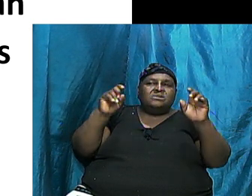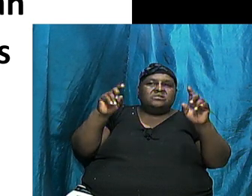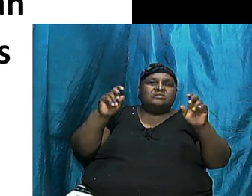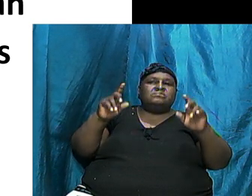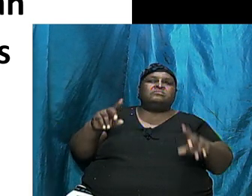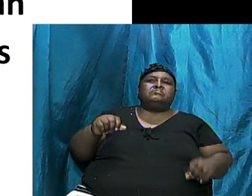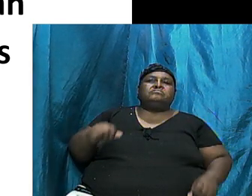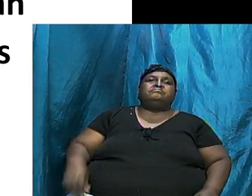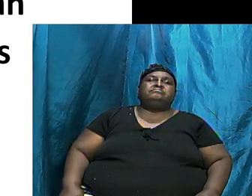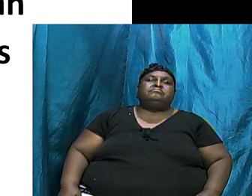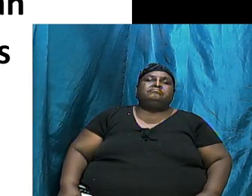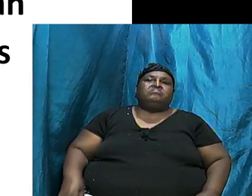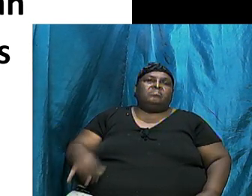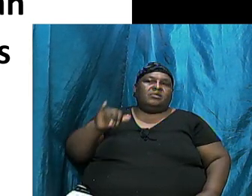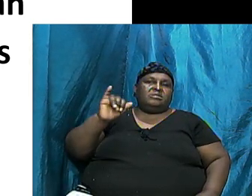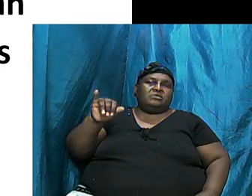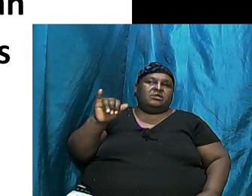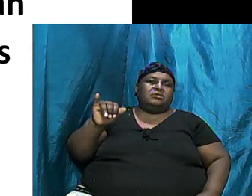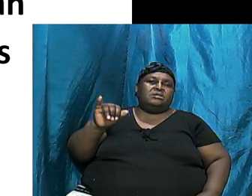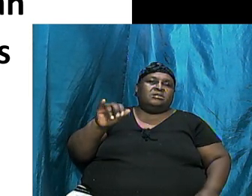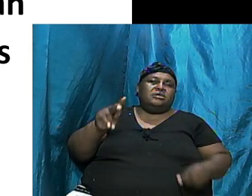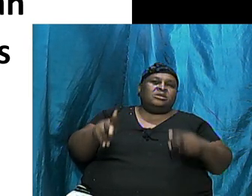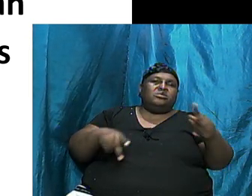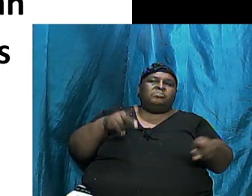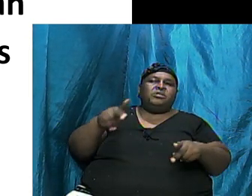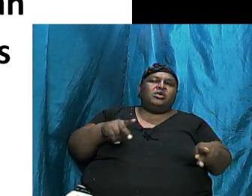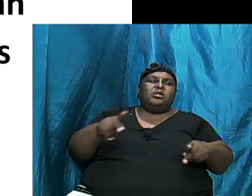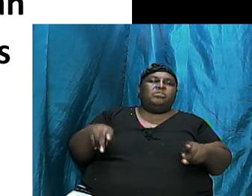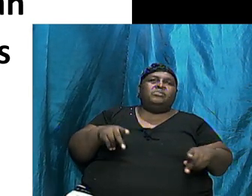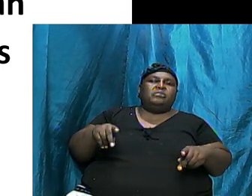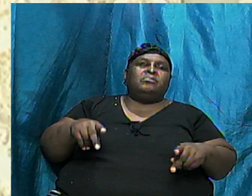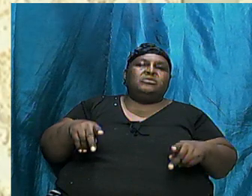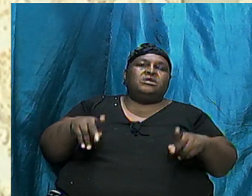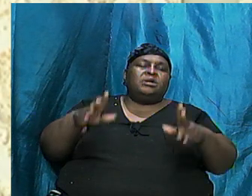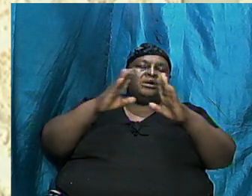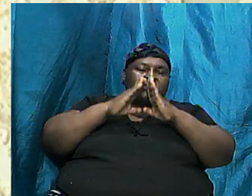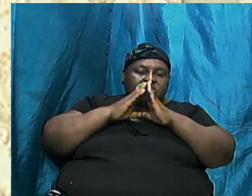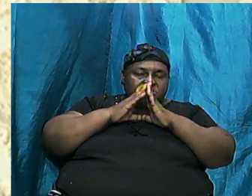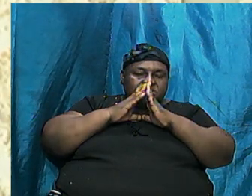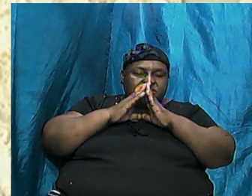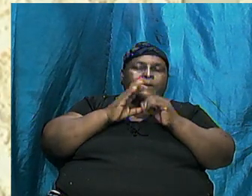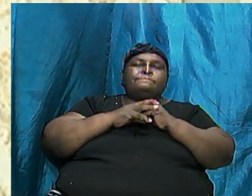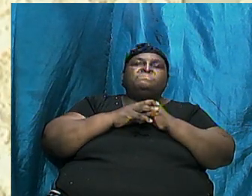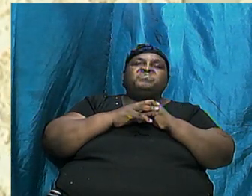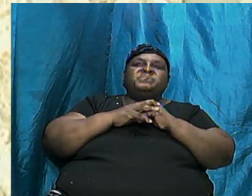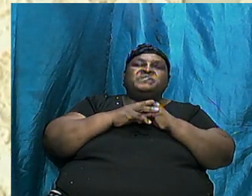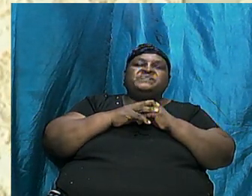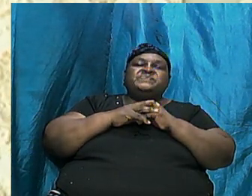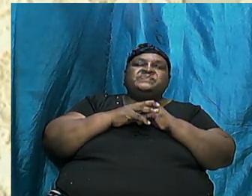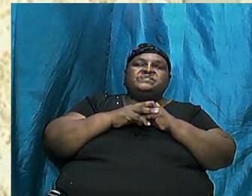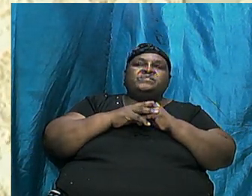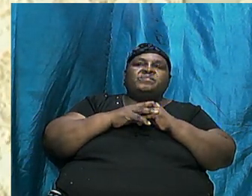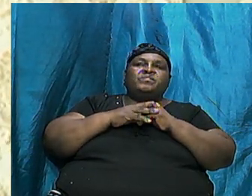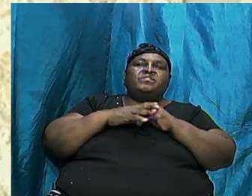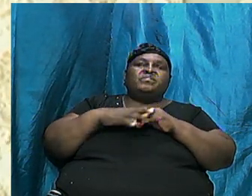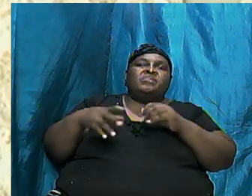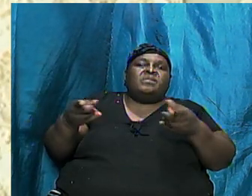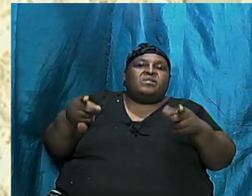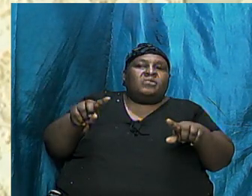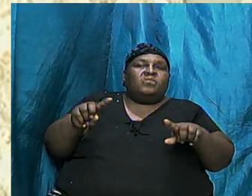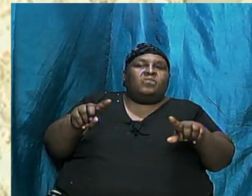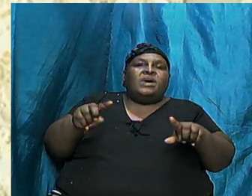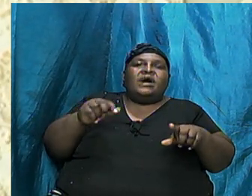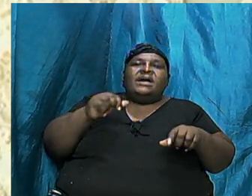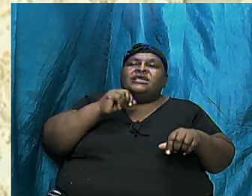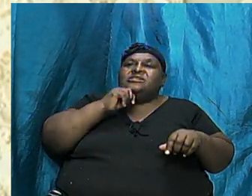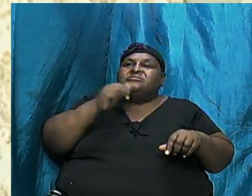must say, that folks normally ask. And while we will not